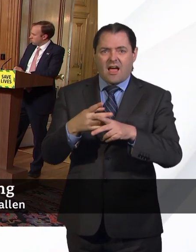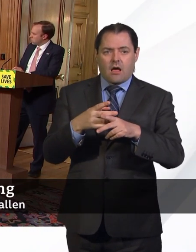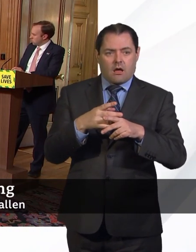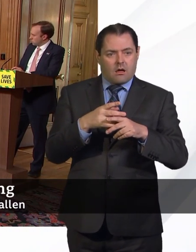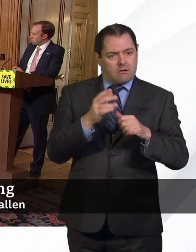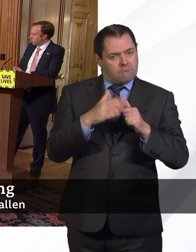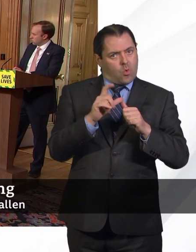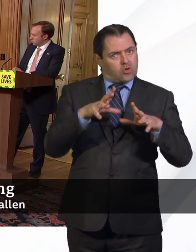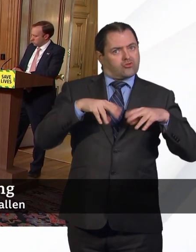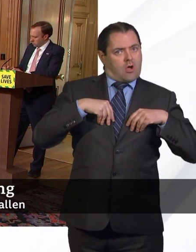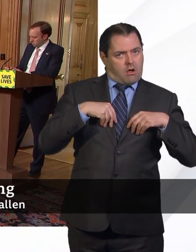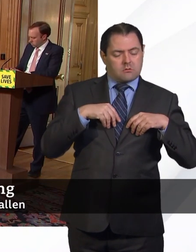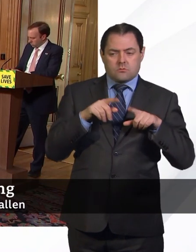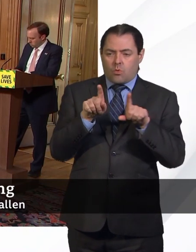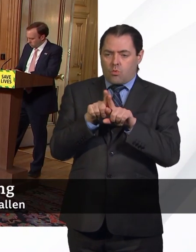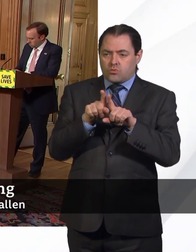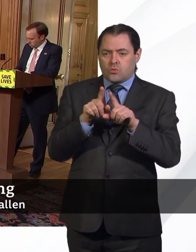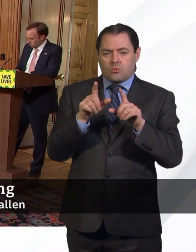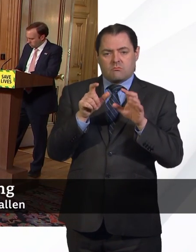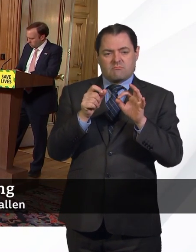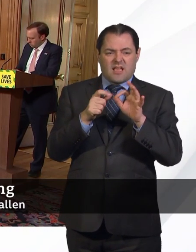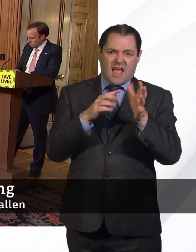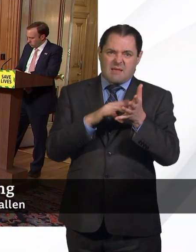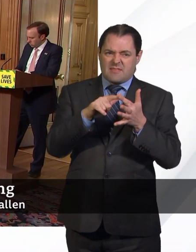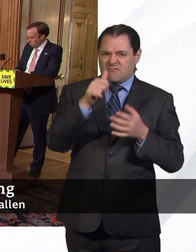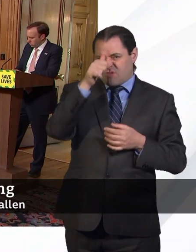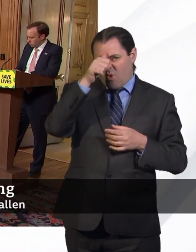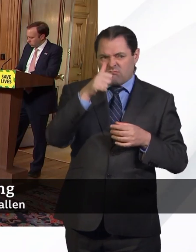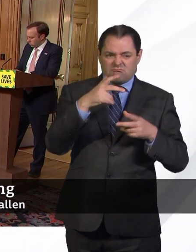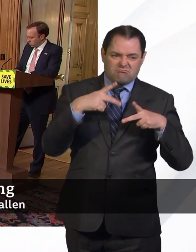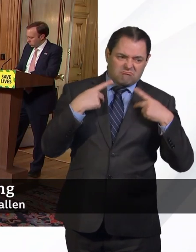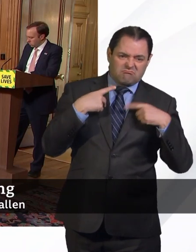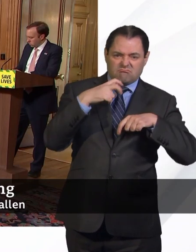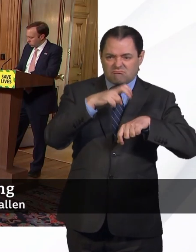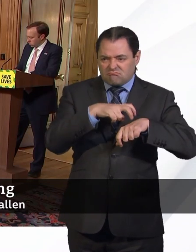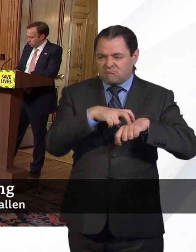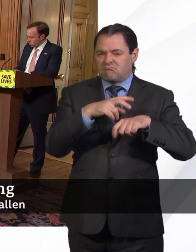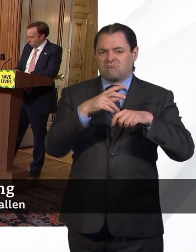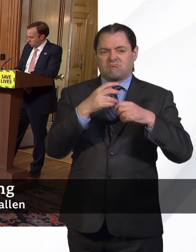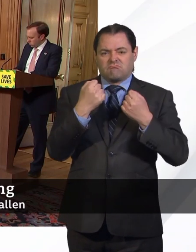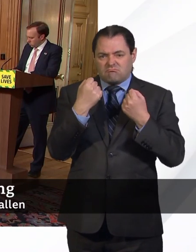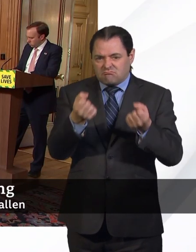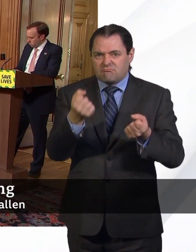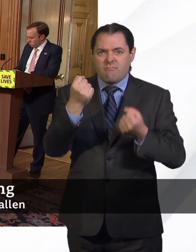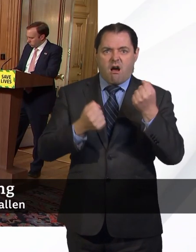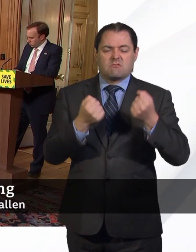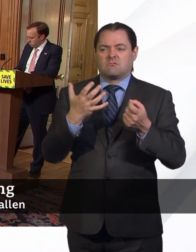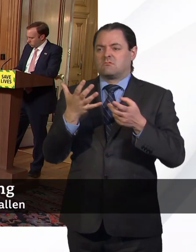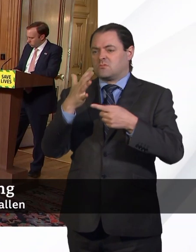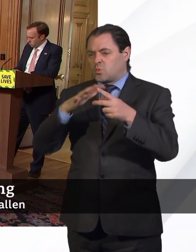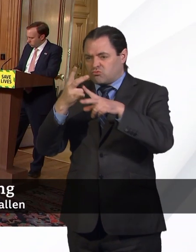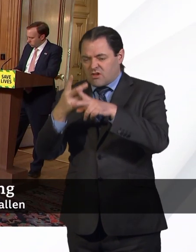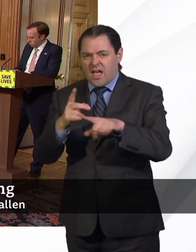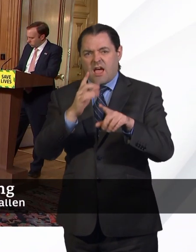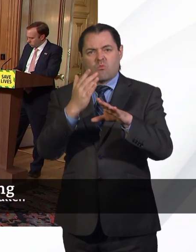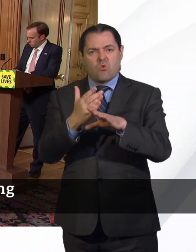Many people from BME communities are in frontline jobs such as health, healthcare, transport, social care. But